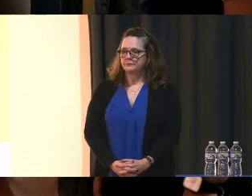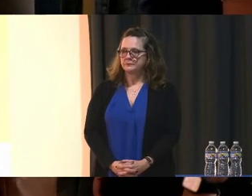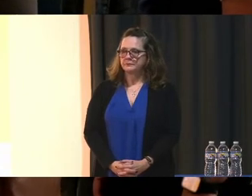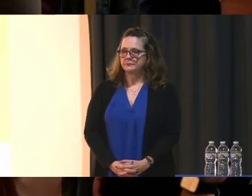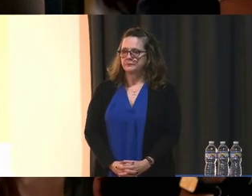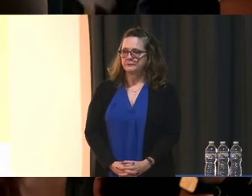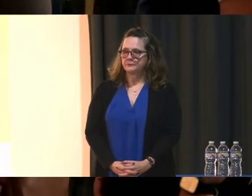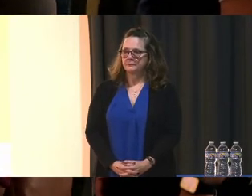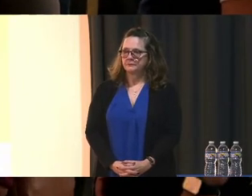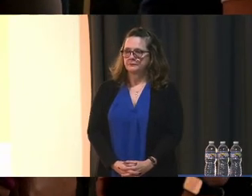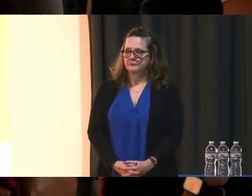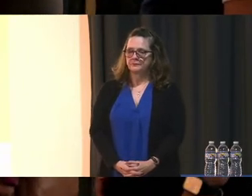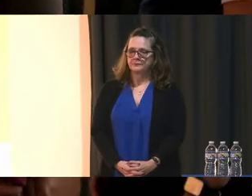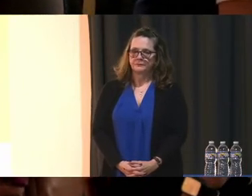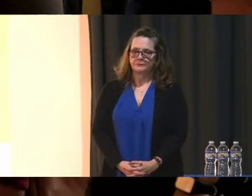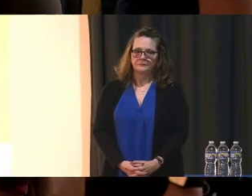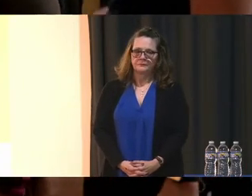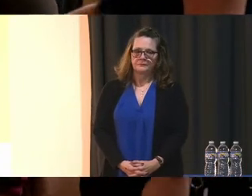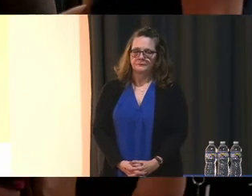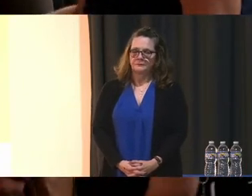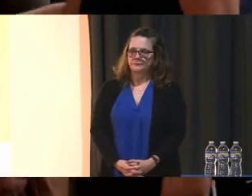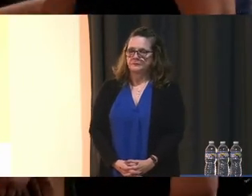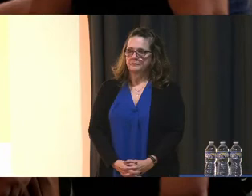a strategy to avoid that Thank you